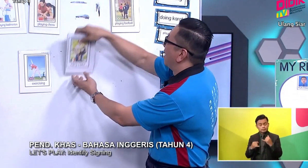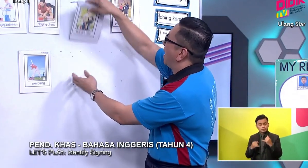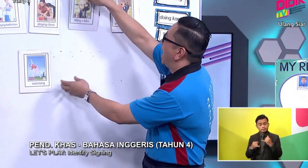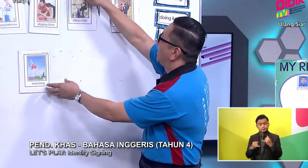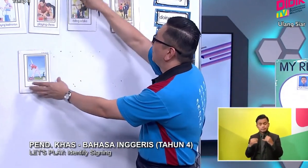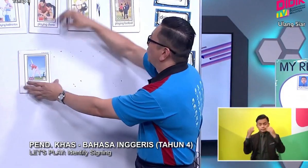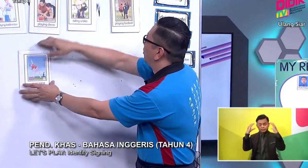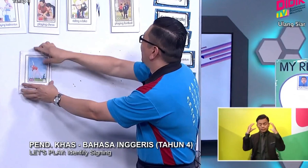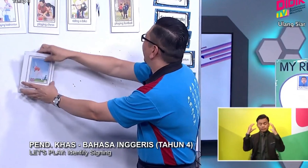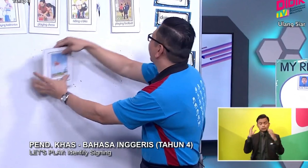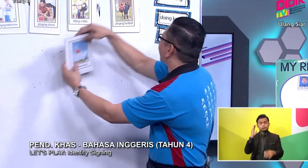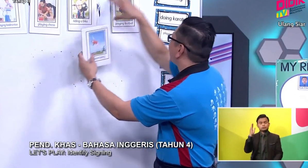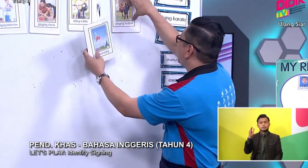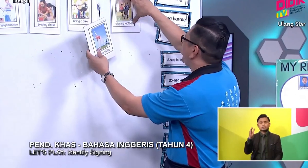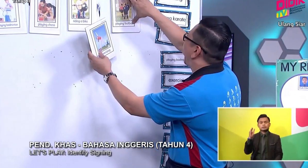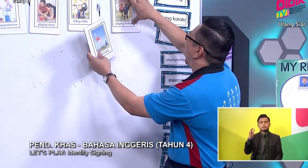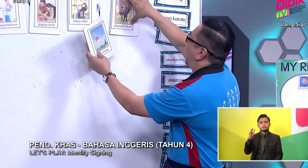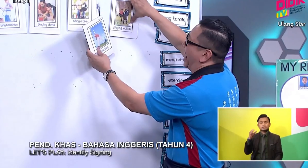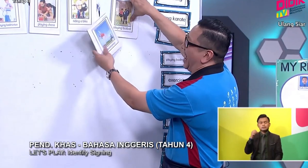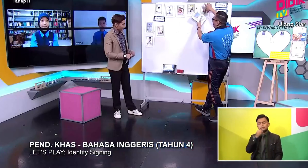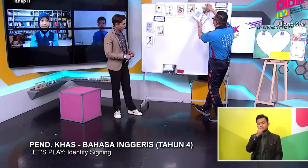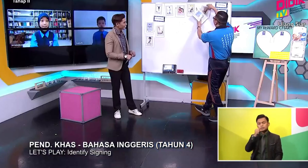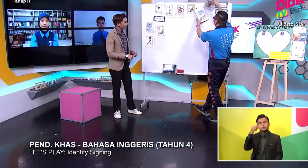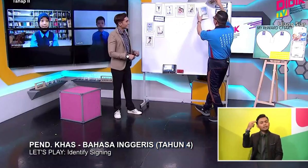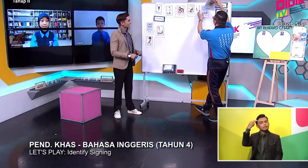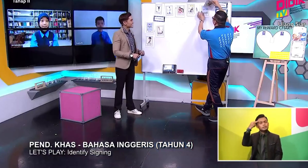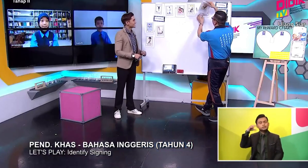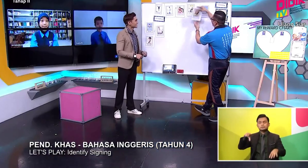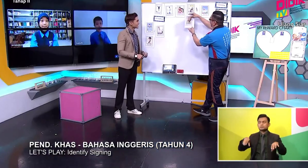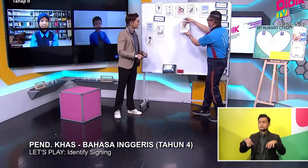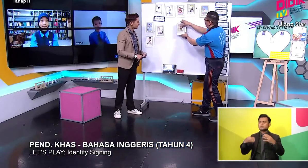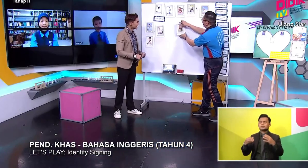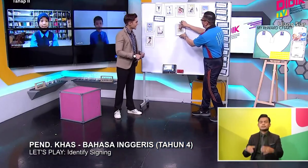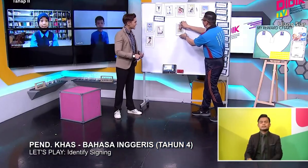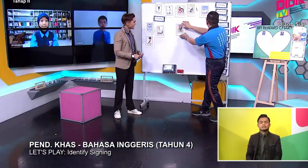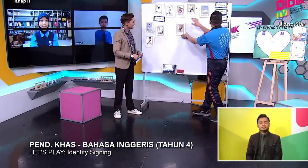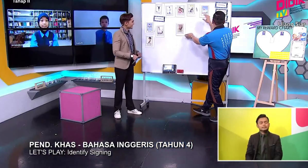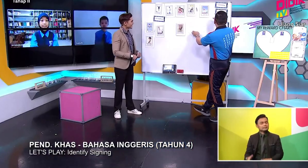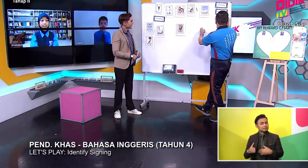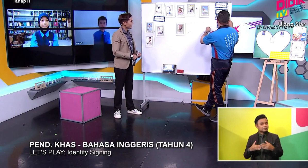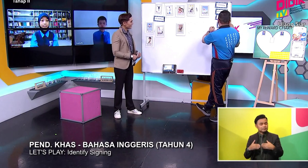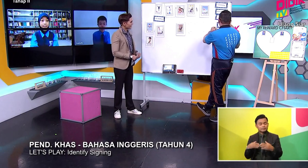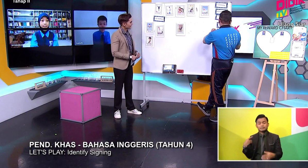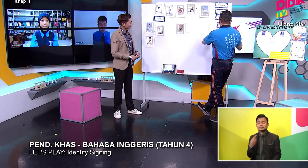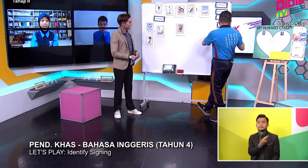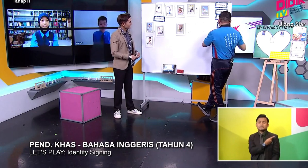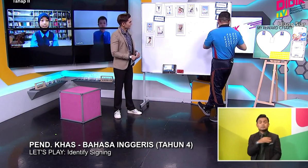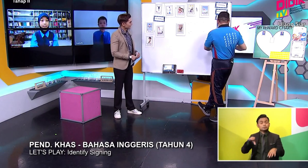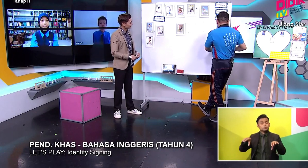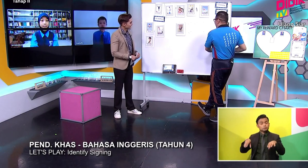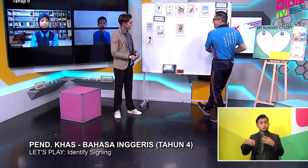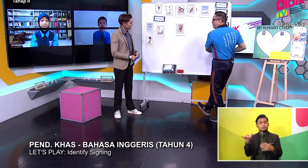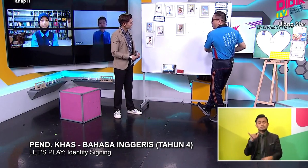leave Hanif To do it. Oh, I will try. Don't worry. We are going to do together. Right. Okay.